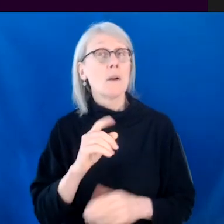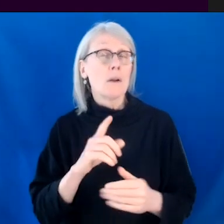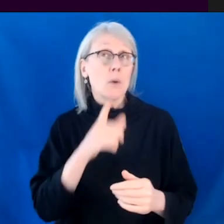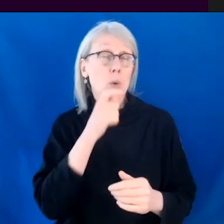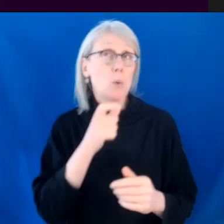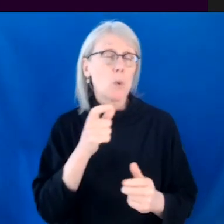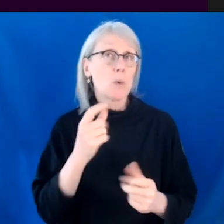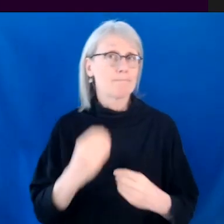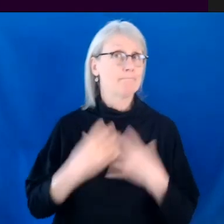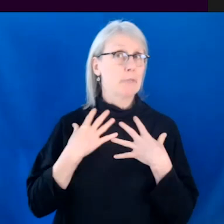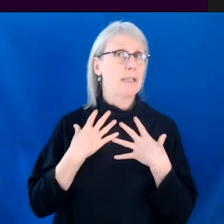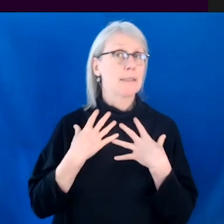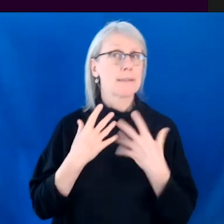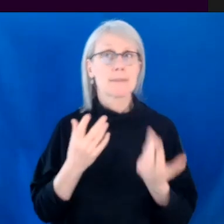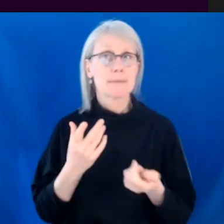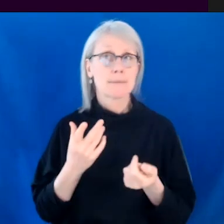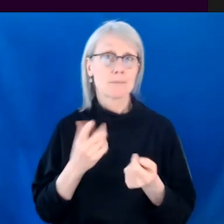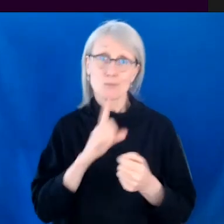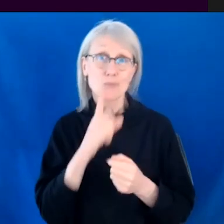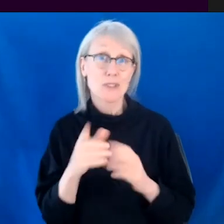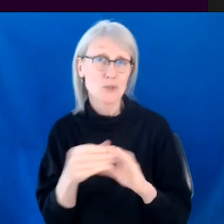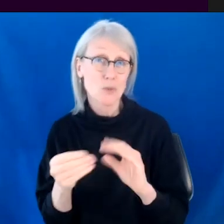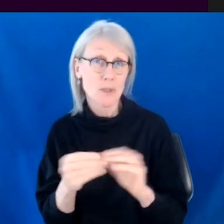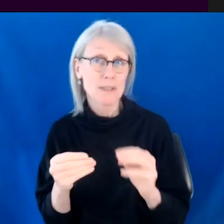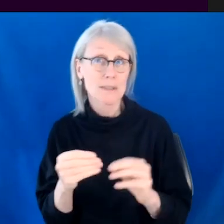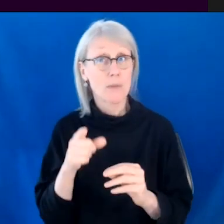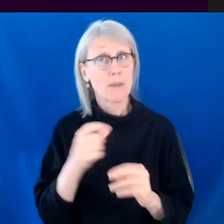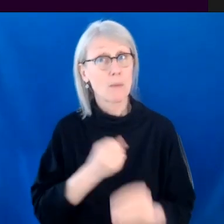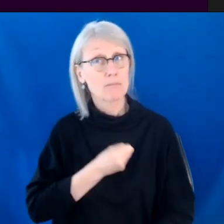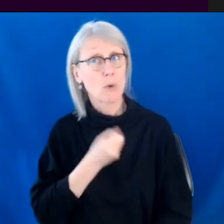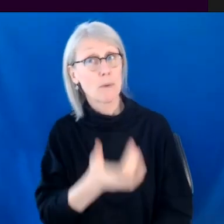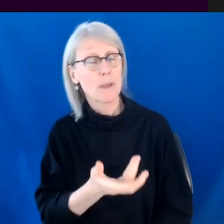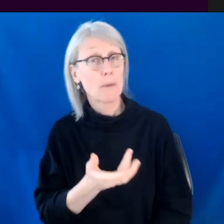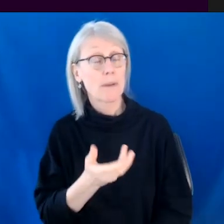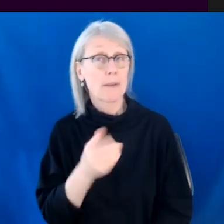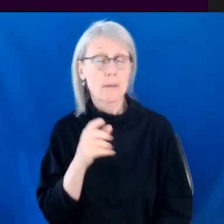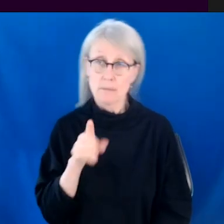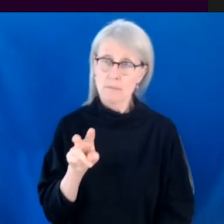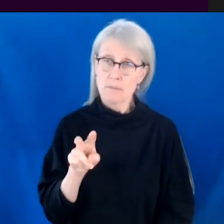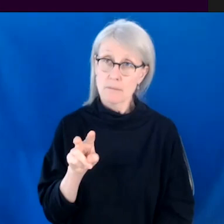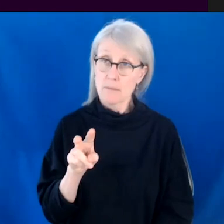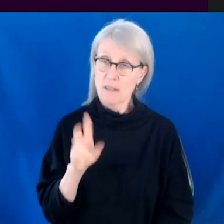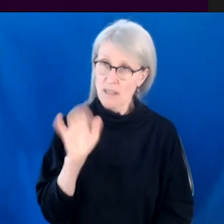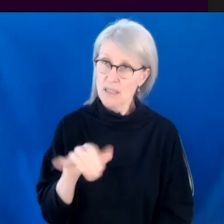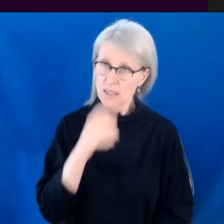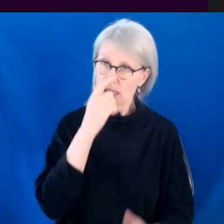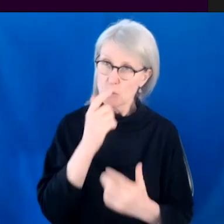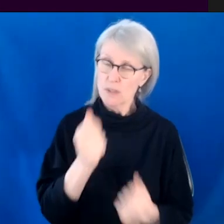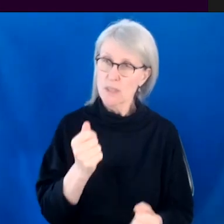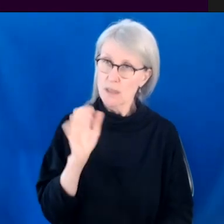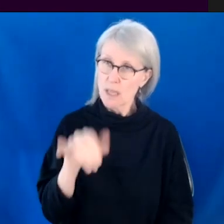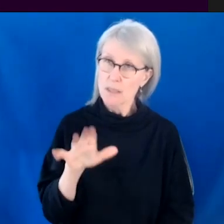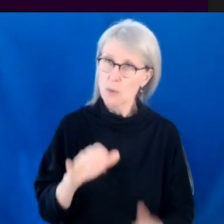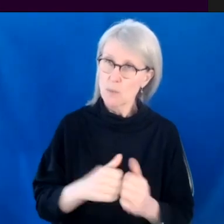stories and real emotions. So when people open up and they, you know, they'll tell you a story and you're like, oh, that's so interesting that that's how